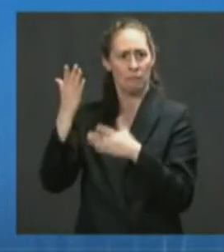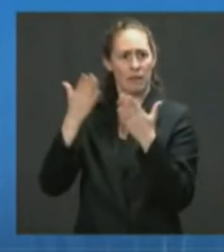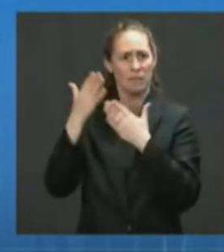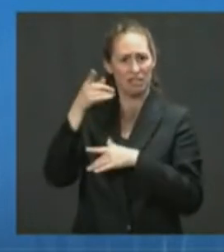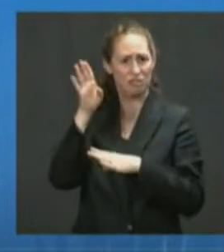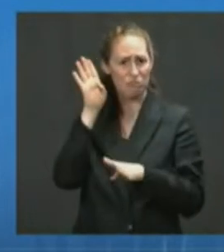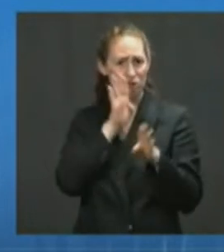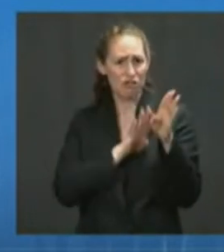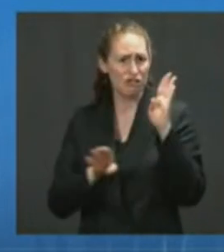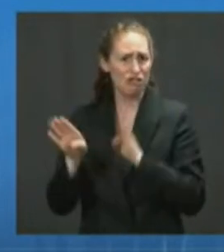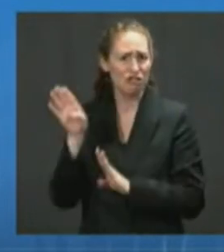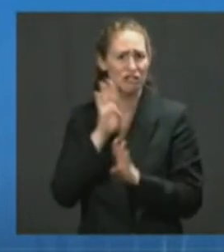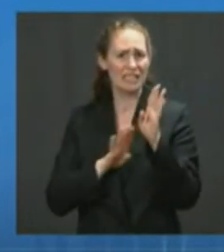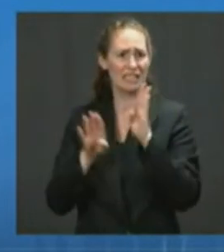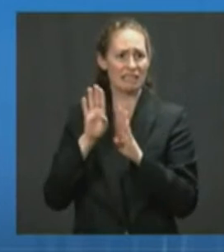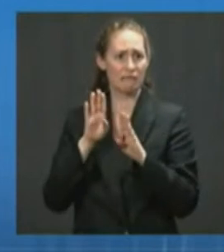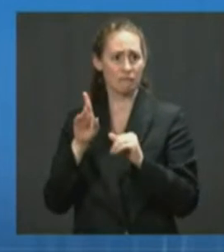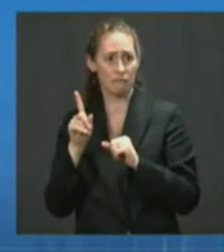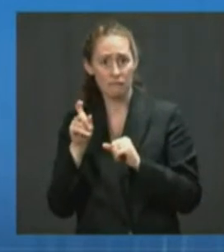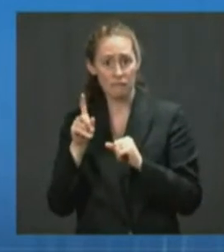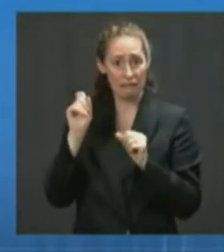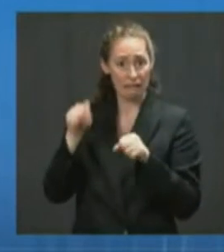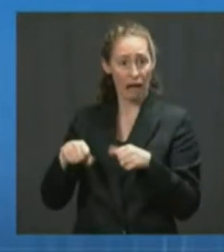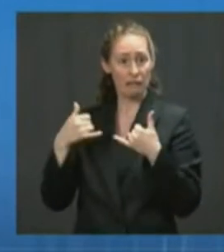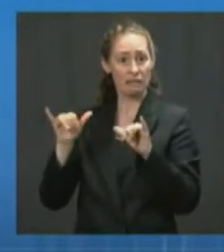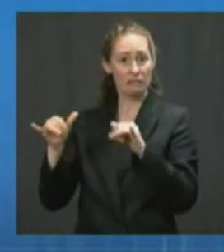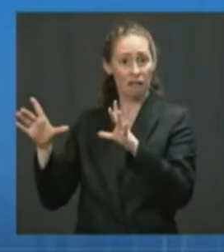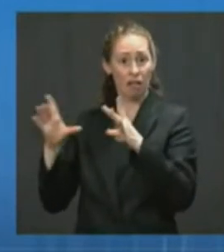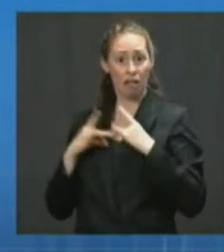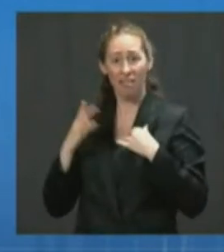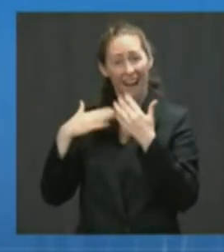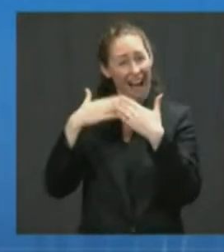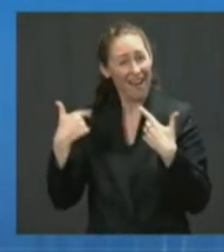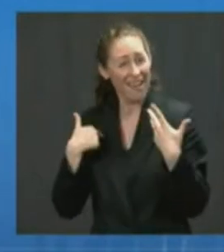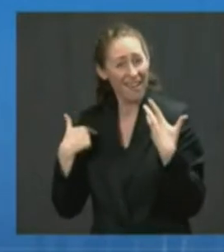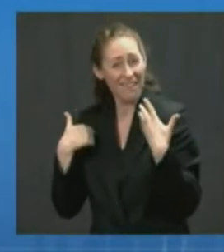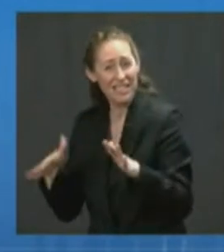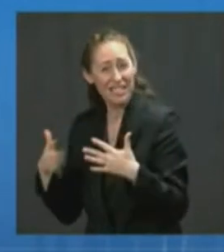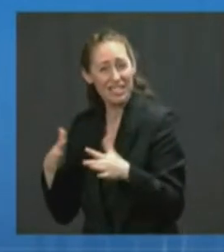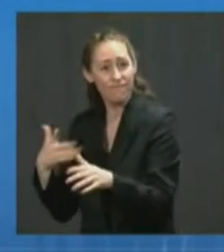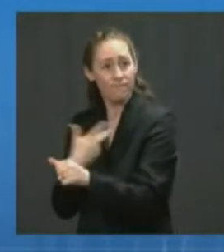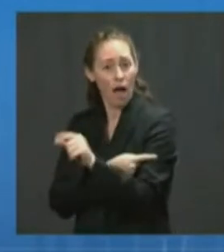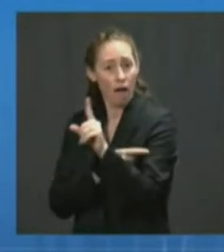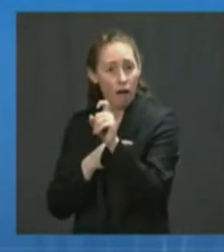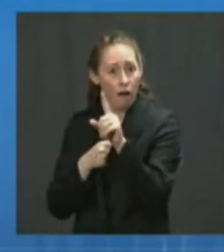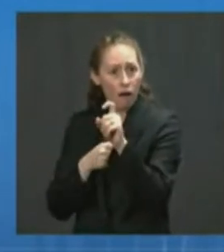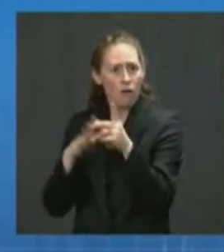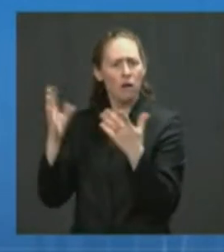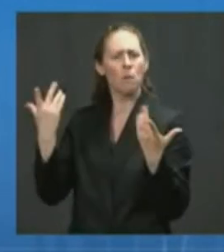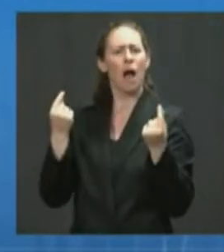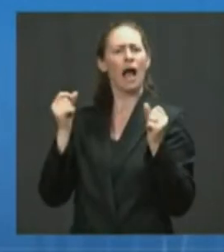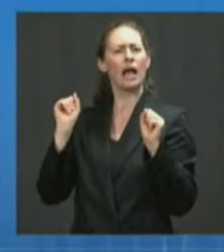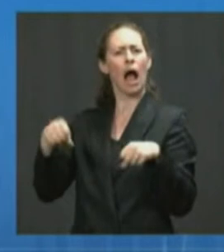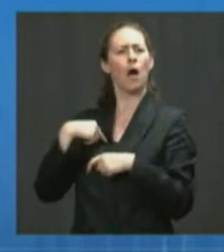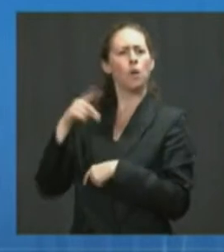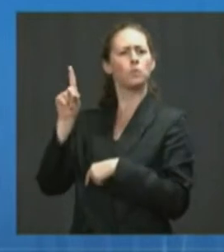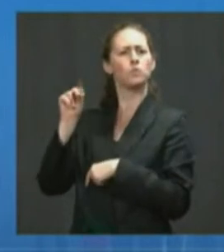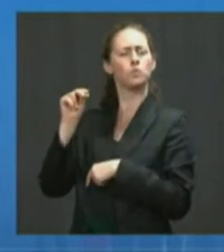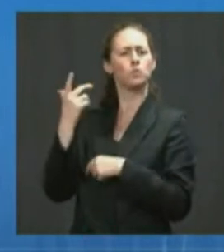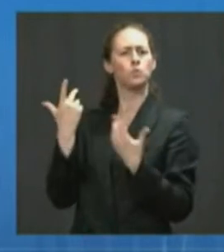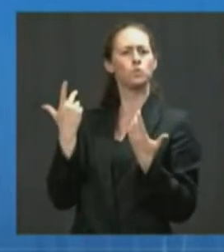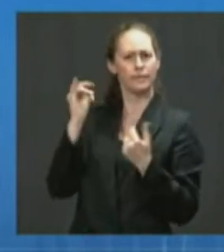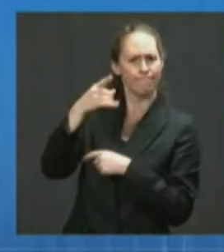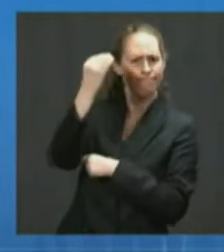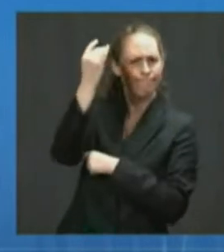Whether you will still get COVID despite being vaccinated and which activities are safe. Let's start with the first concern.